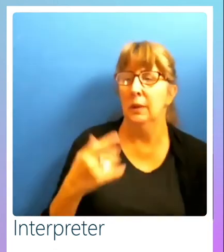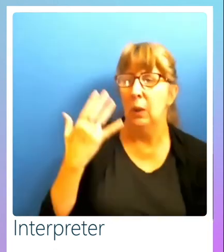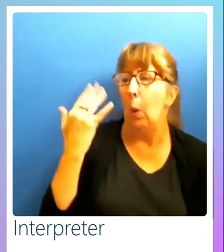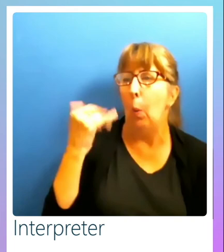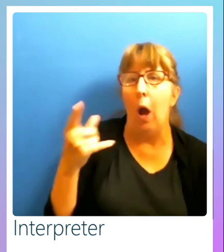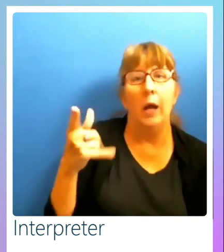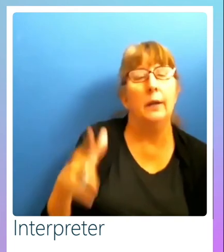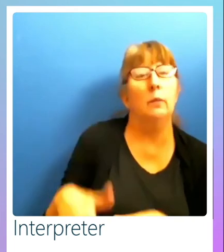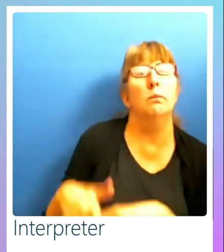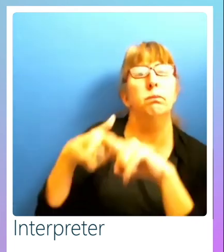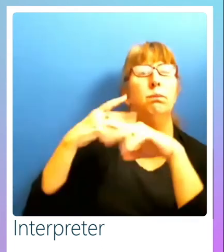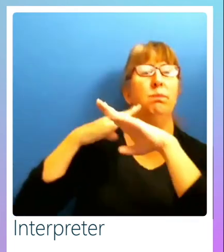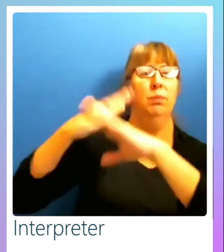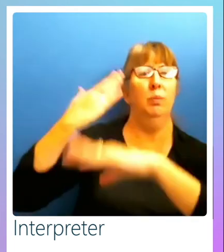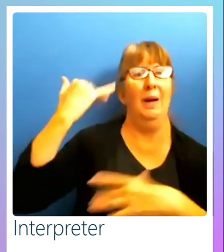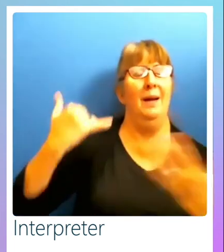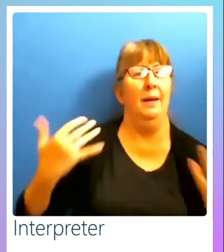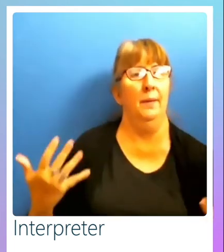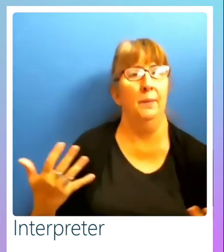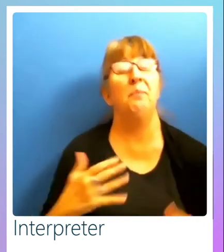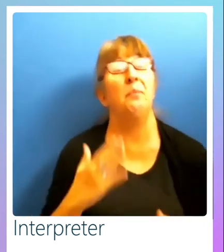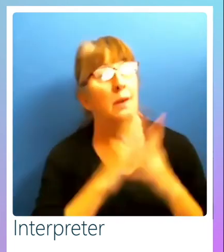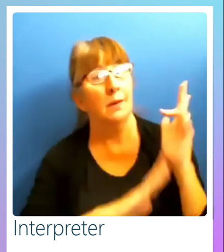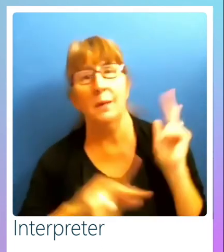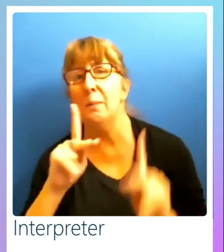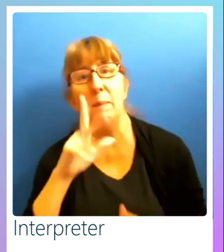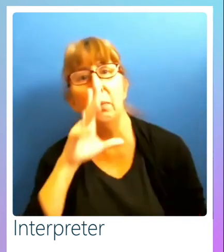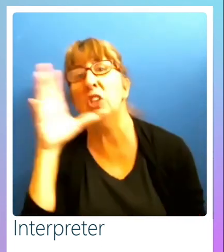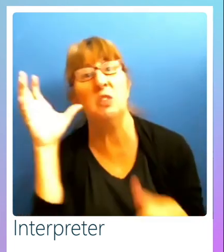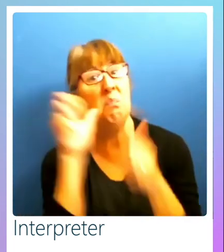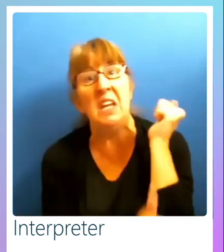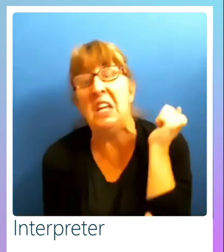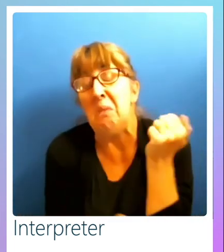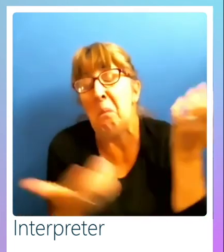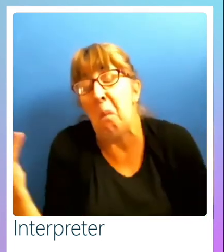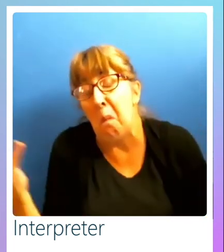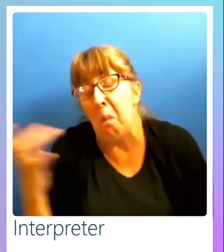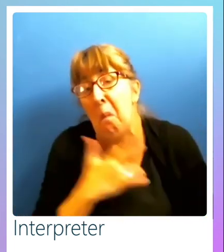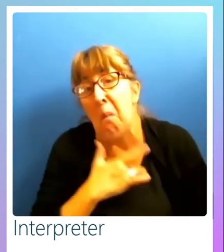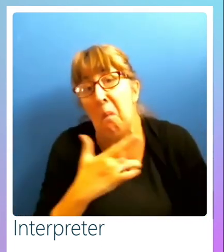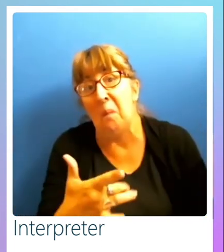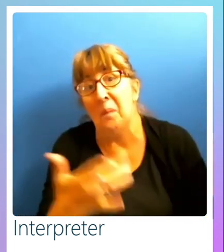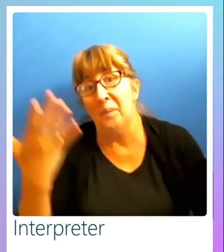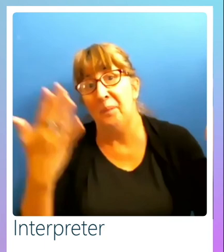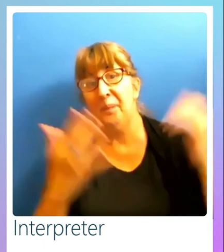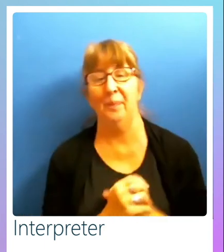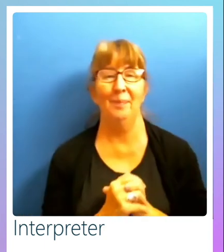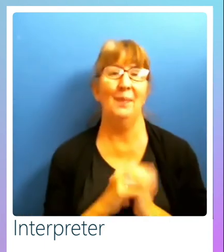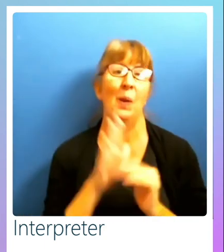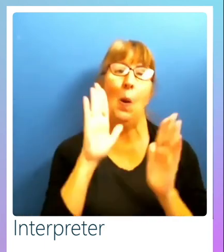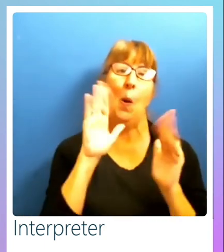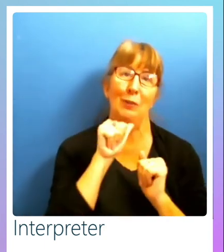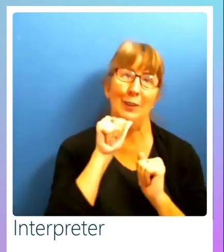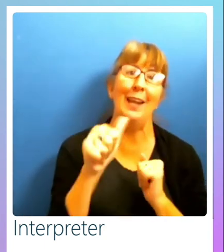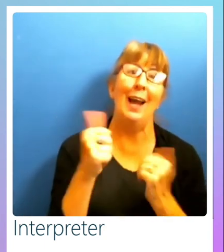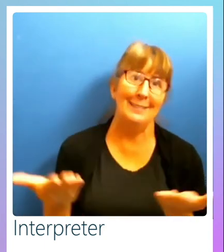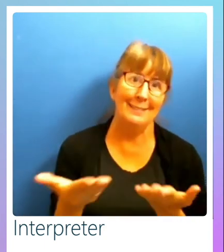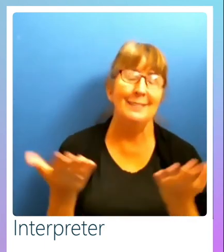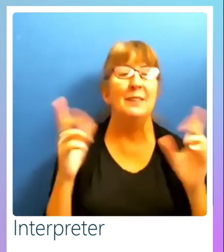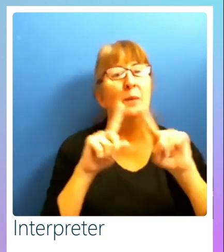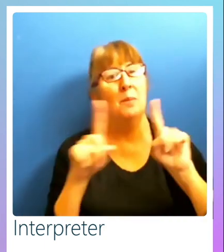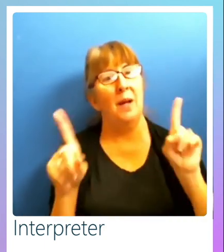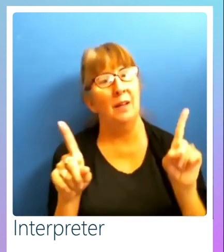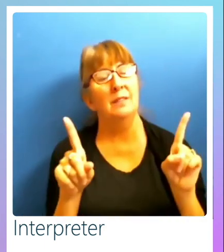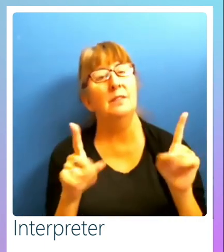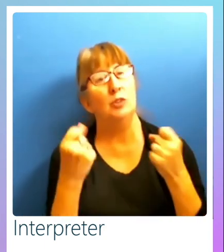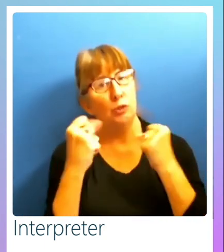stop it. Some people are just mean. I don't know. Hopefully that's not the case. But, yeah, try to try to use